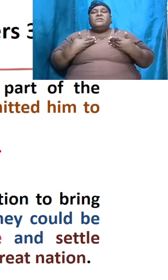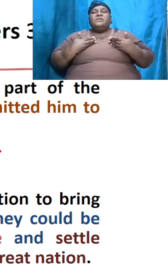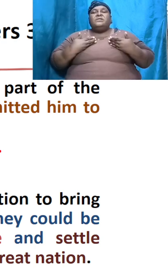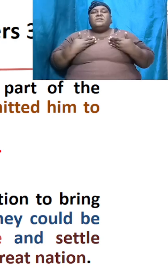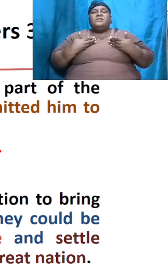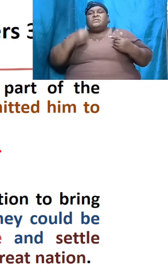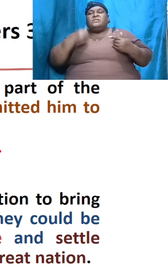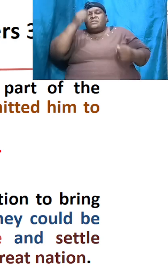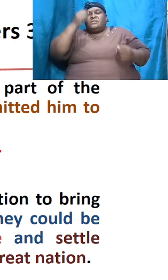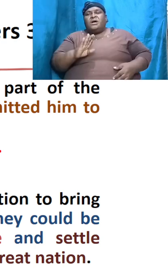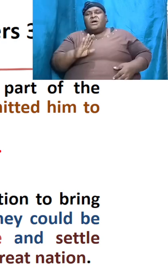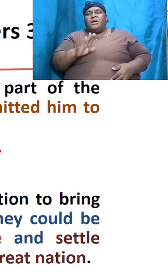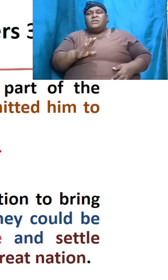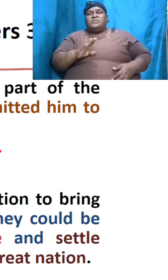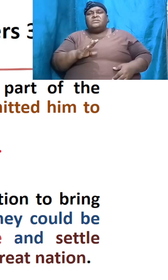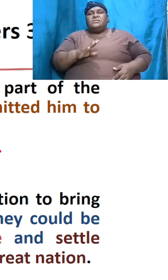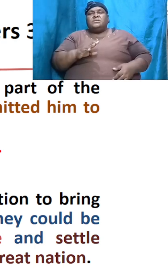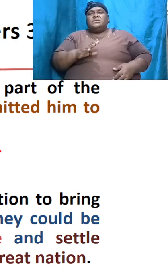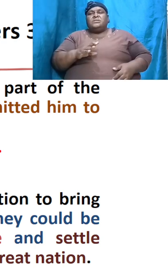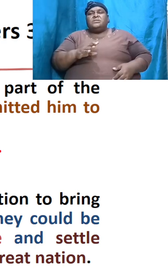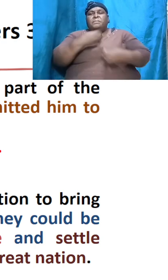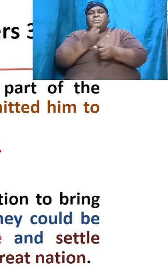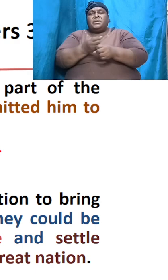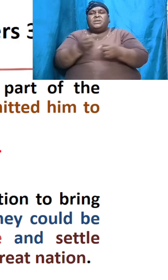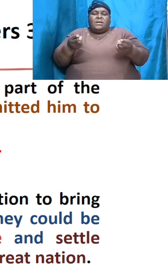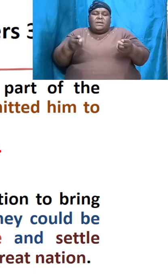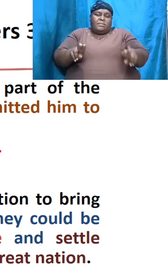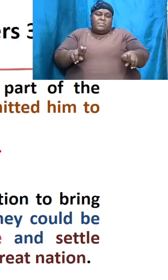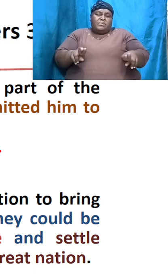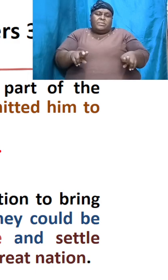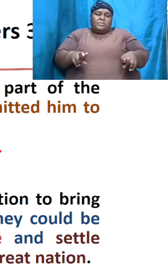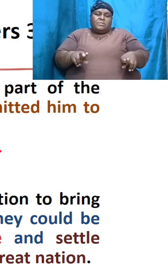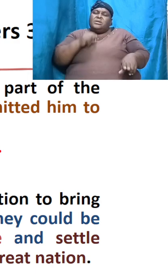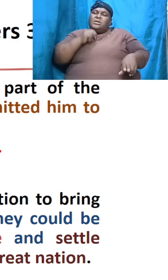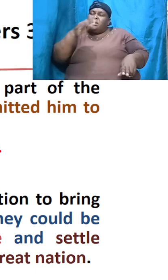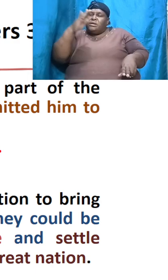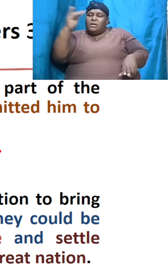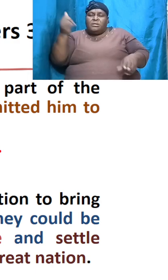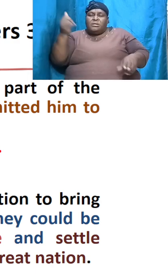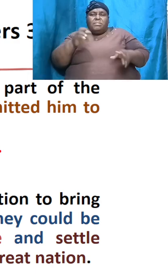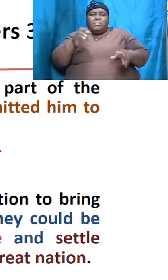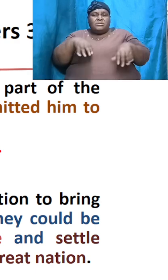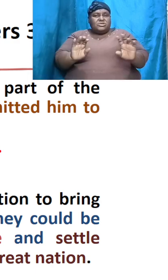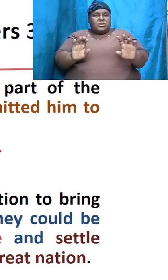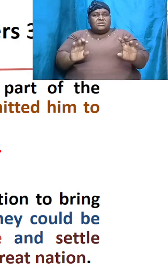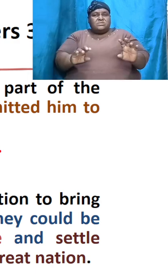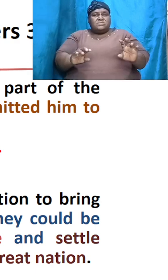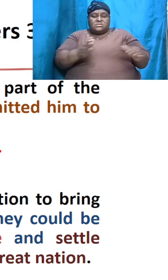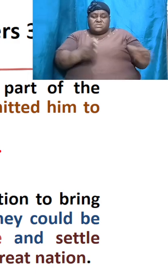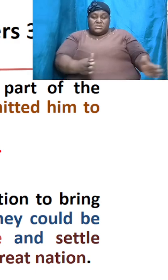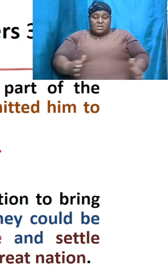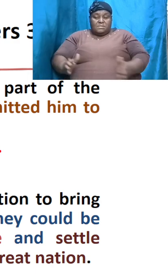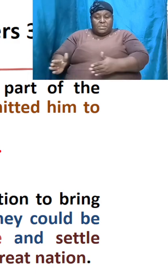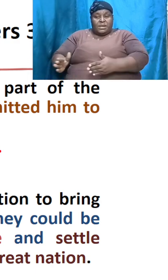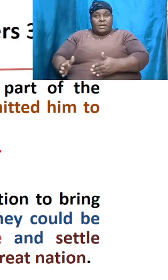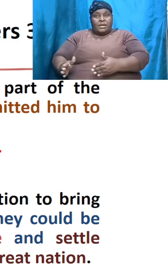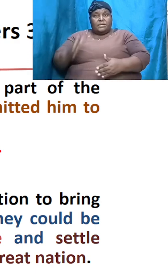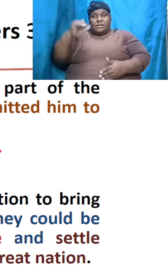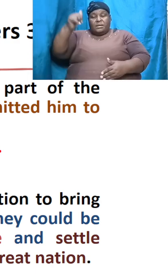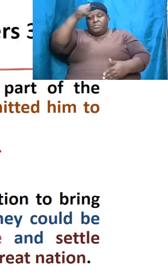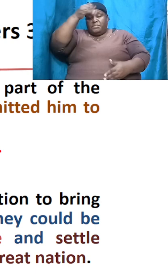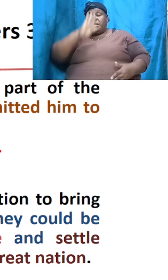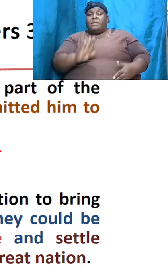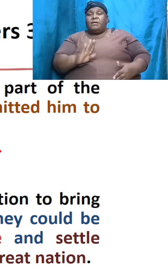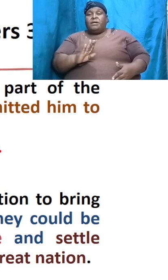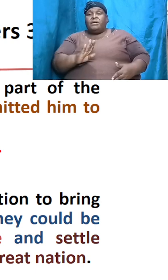literally permitted it didn't happen by chance brothers and sisters this was planned this was orchestrated